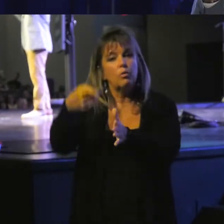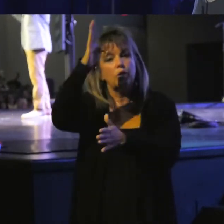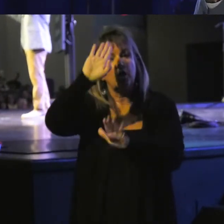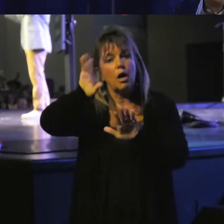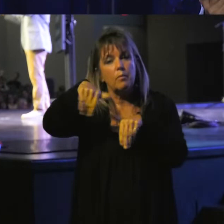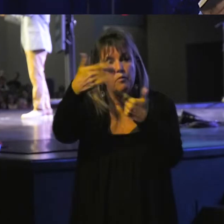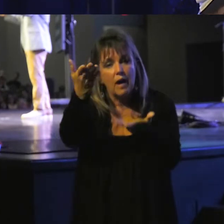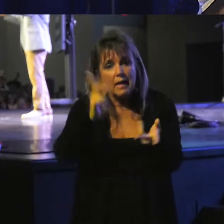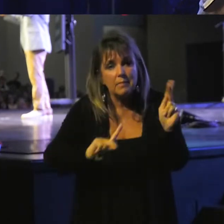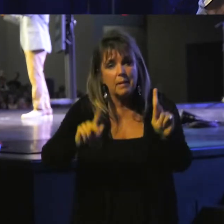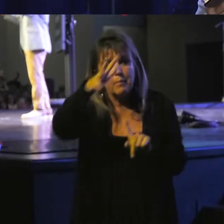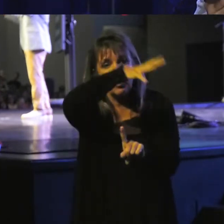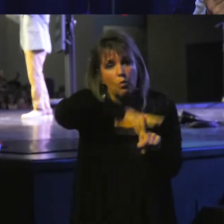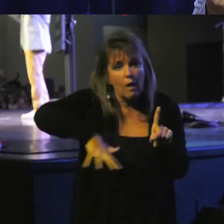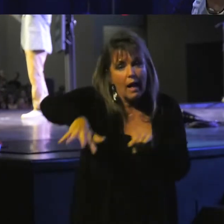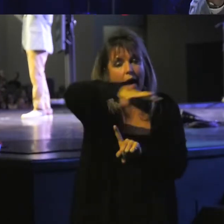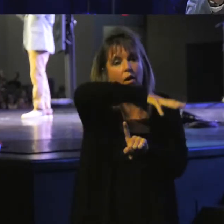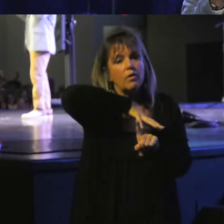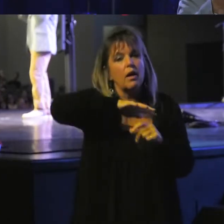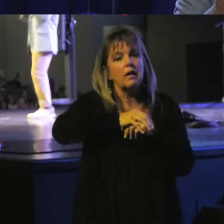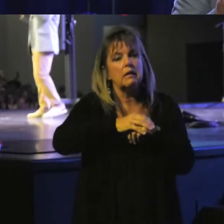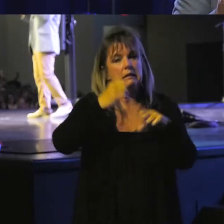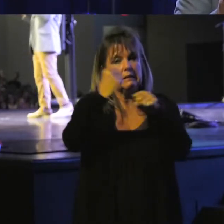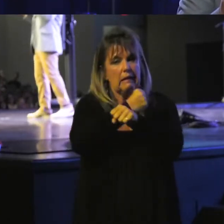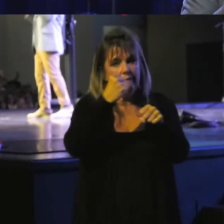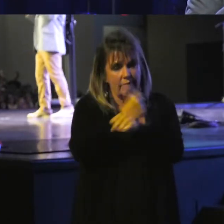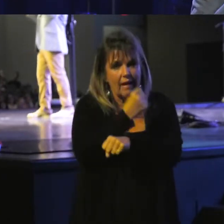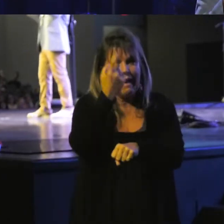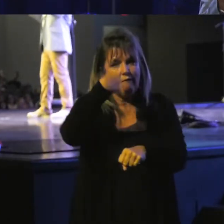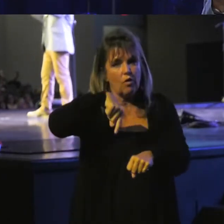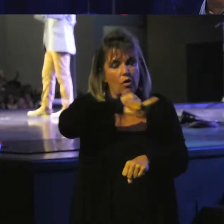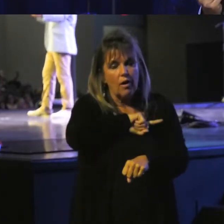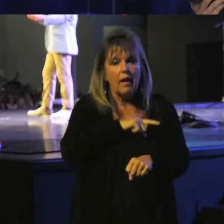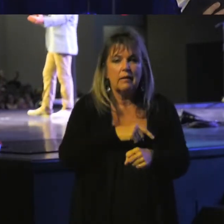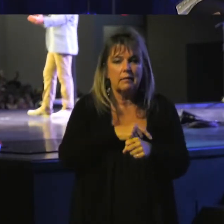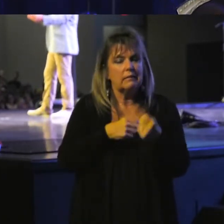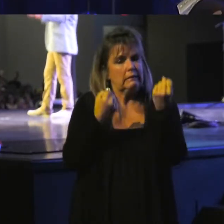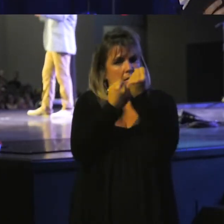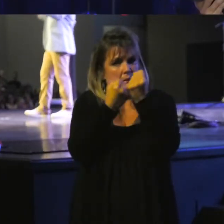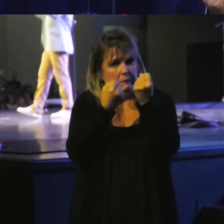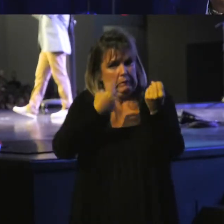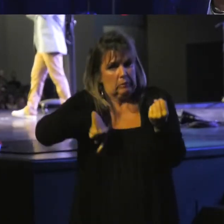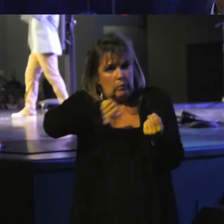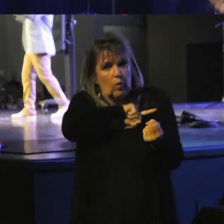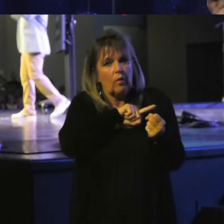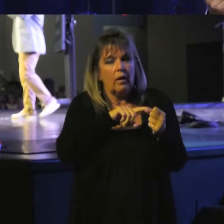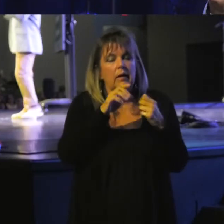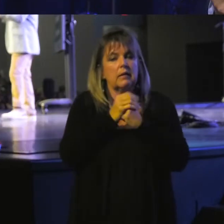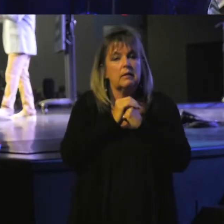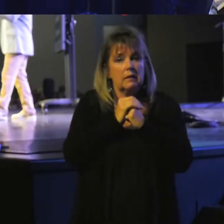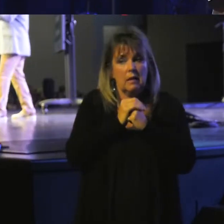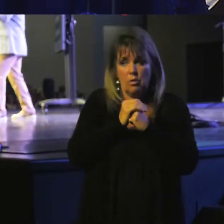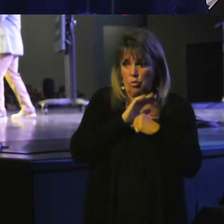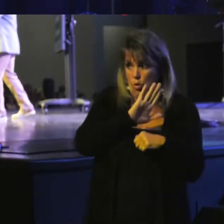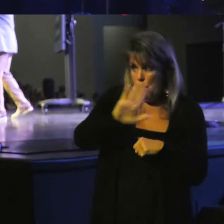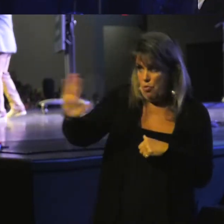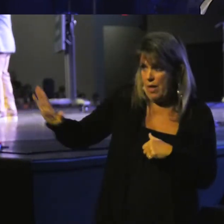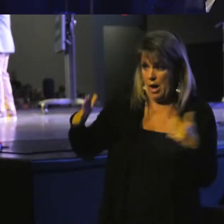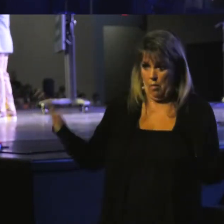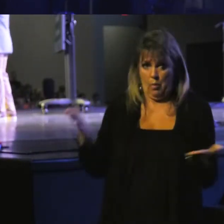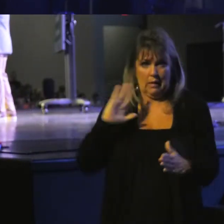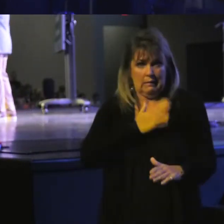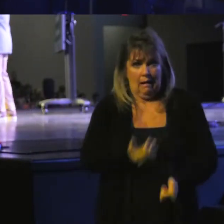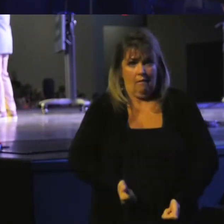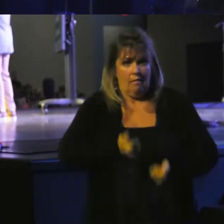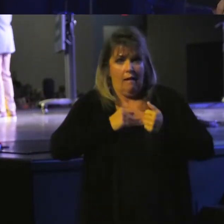people around us to fight beside us, to stand with us, and that through their presence in